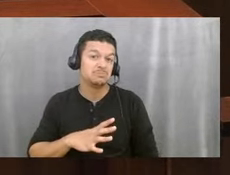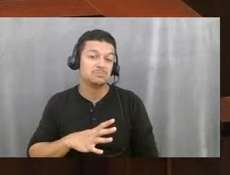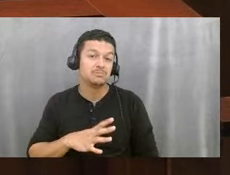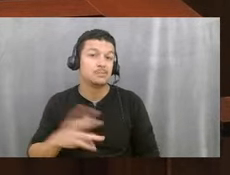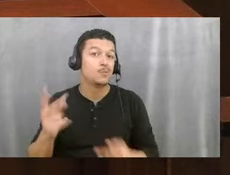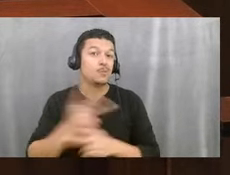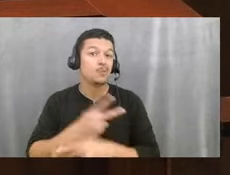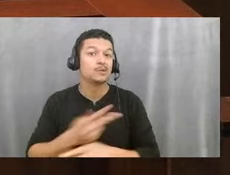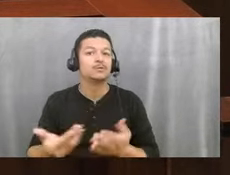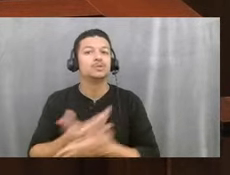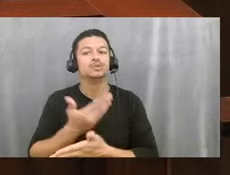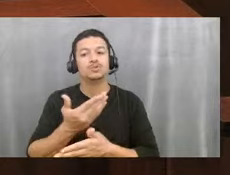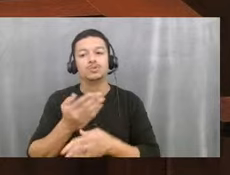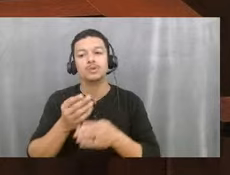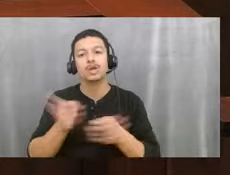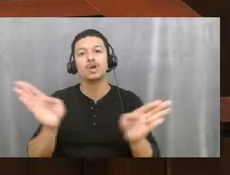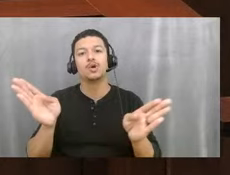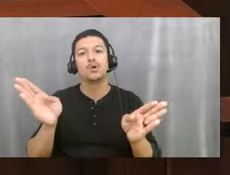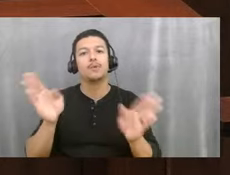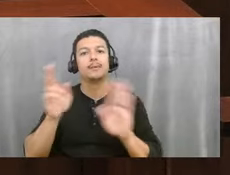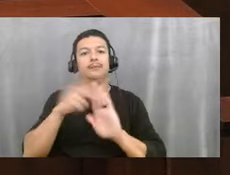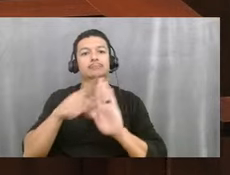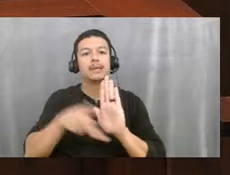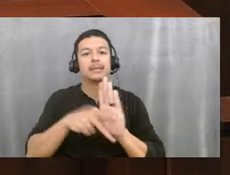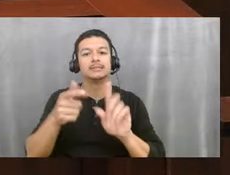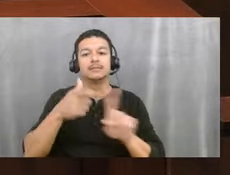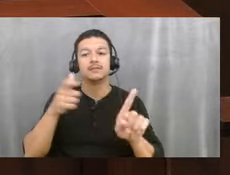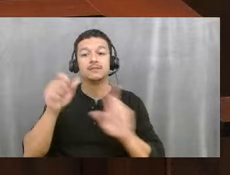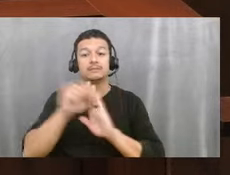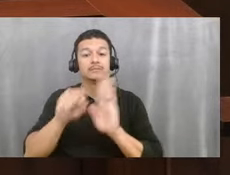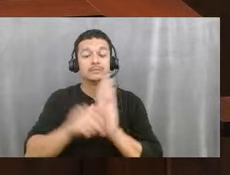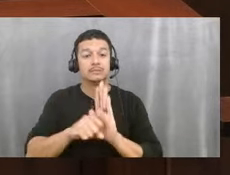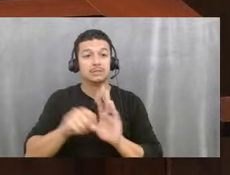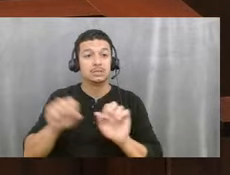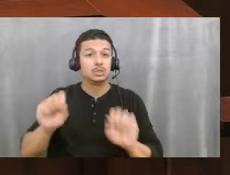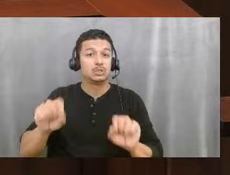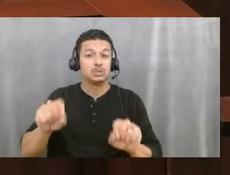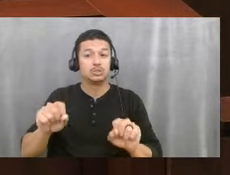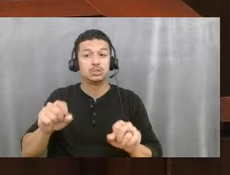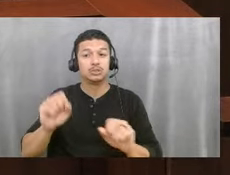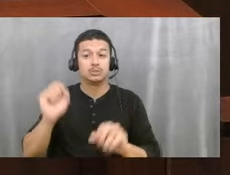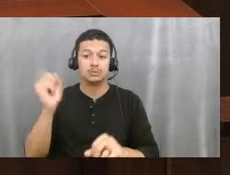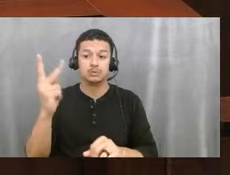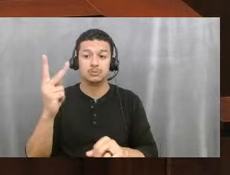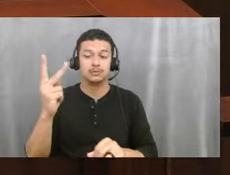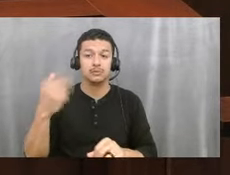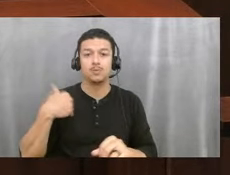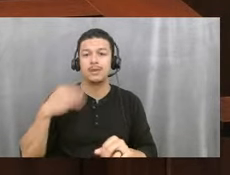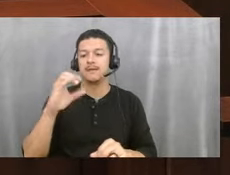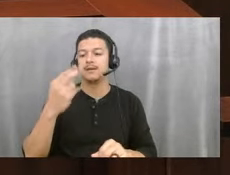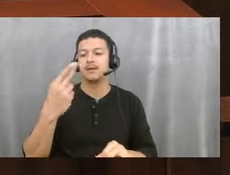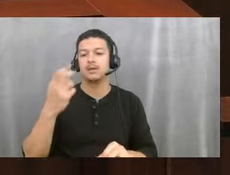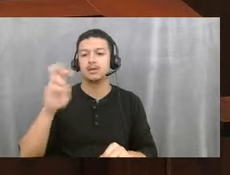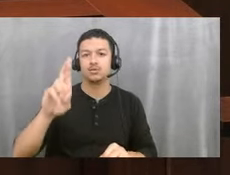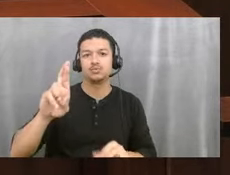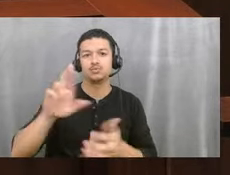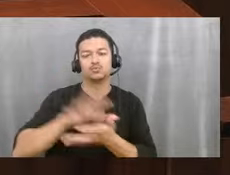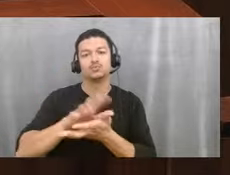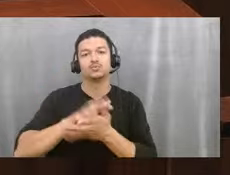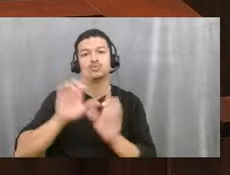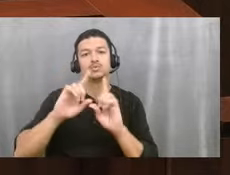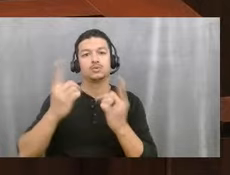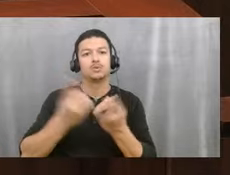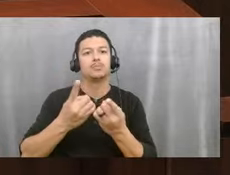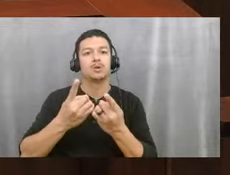open policy from the state, I can imagine it would be okay. We have a charter school department that actually works through all of these issues and make sure the